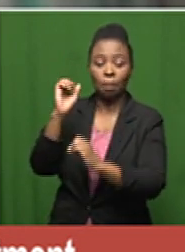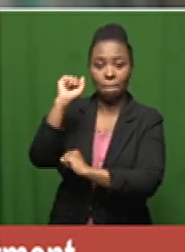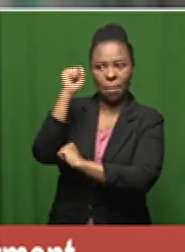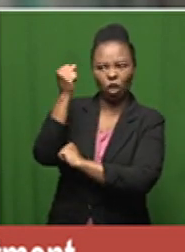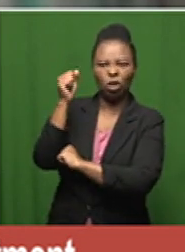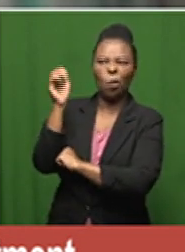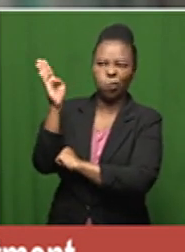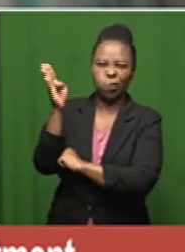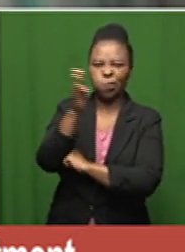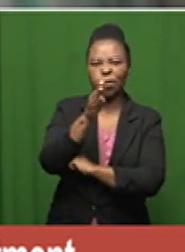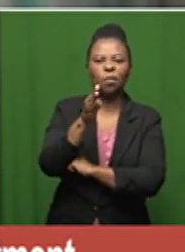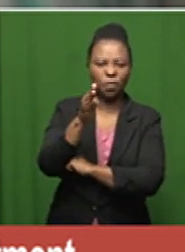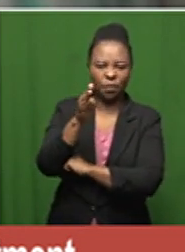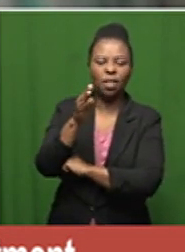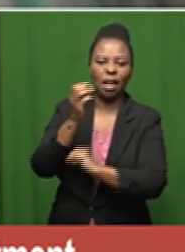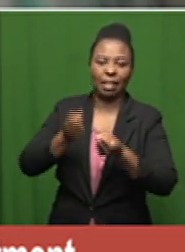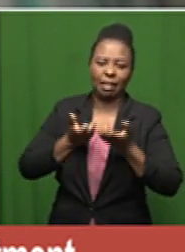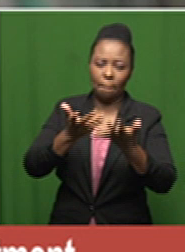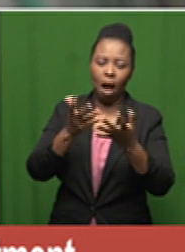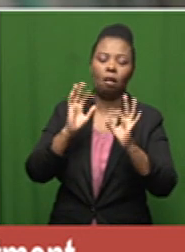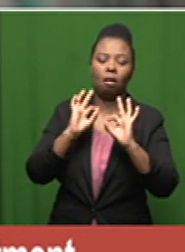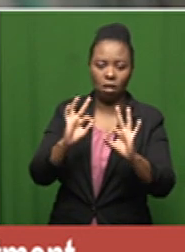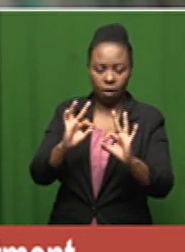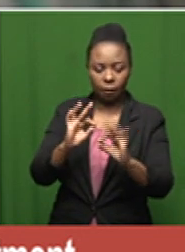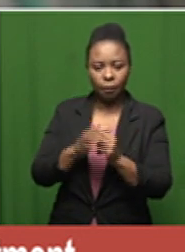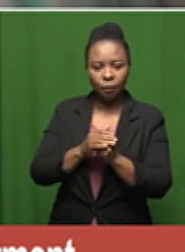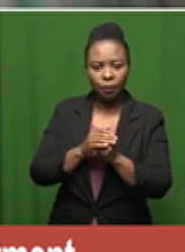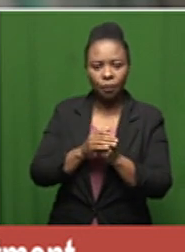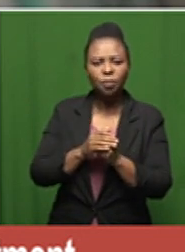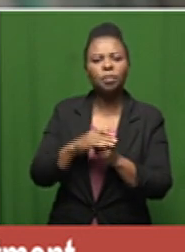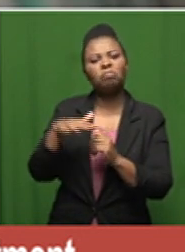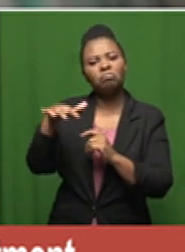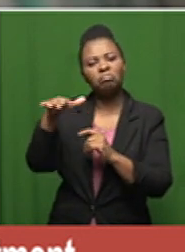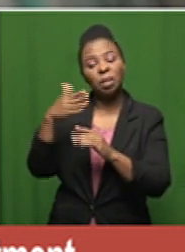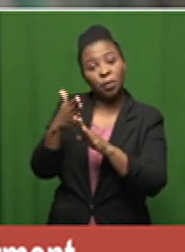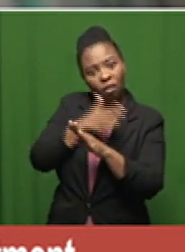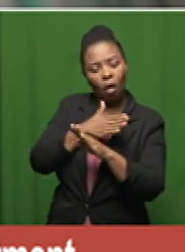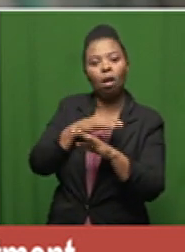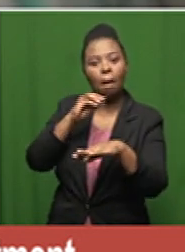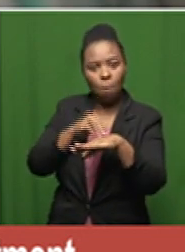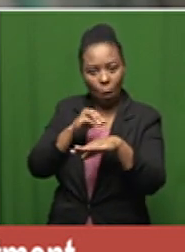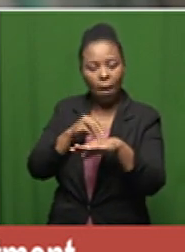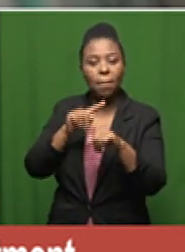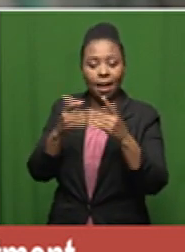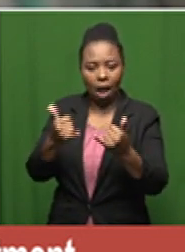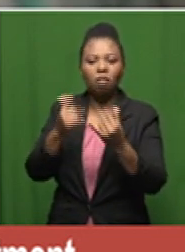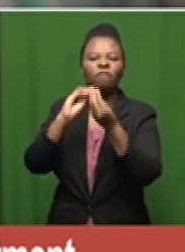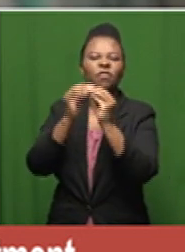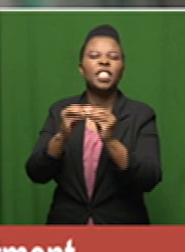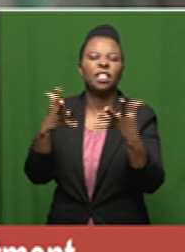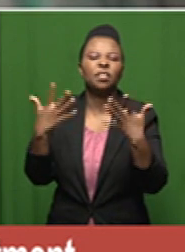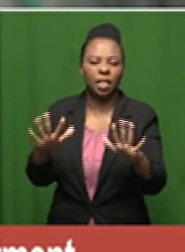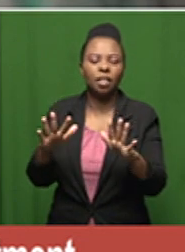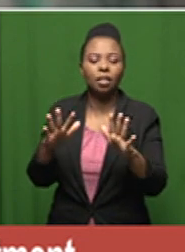large amounts of oxygen we have on occasion had a problem but those have been augmented in terms of the ability